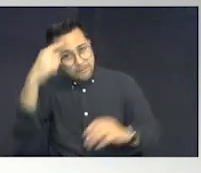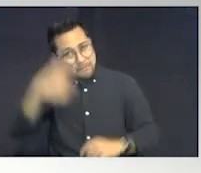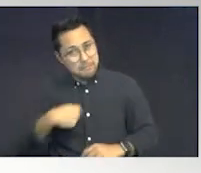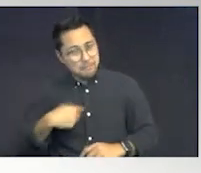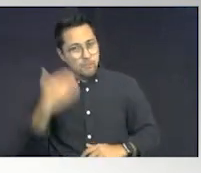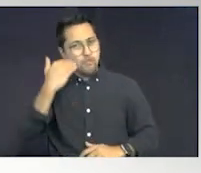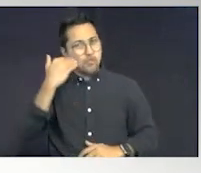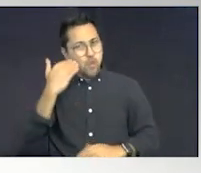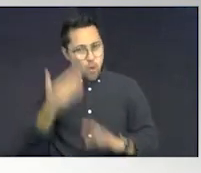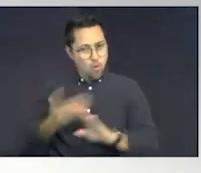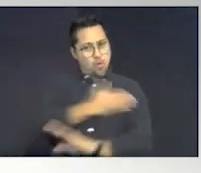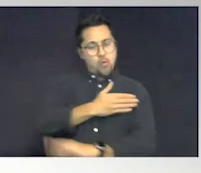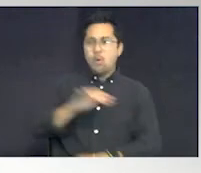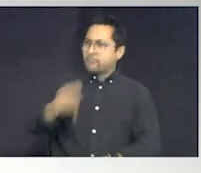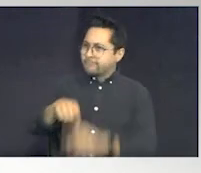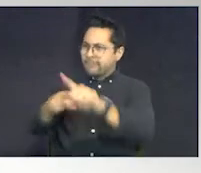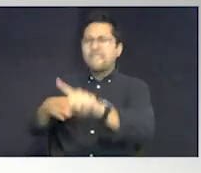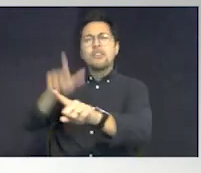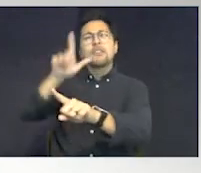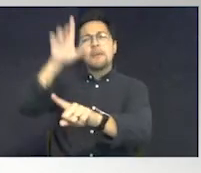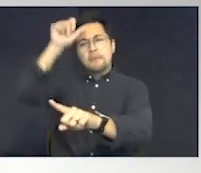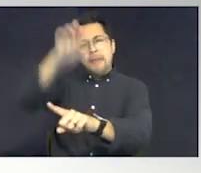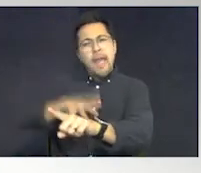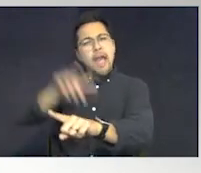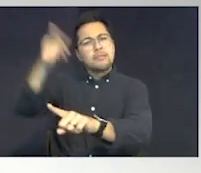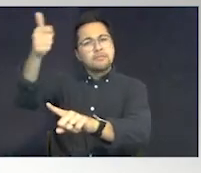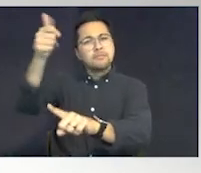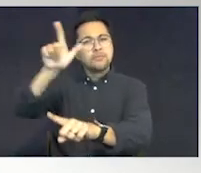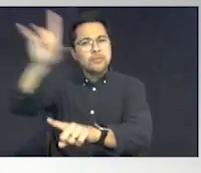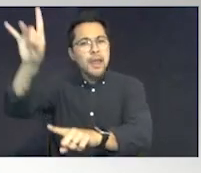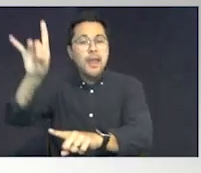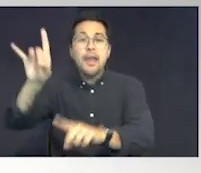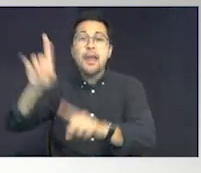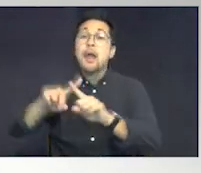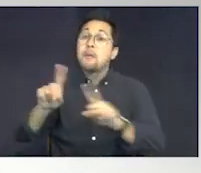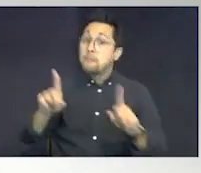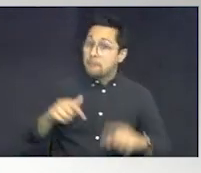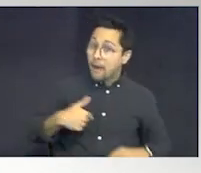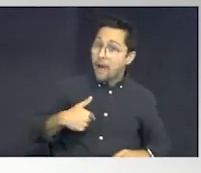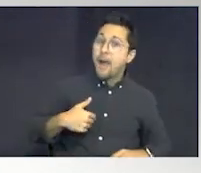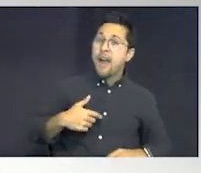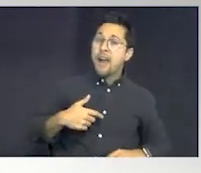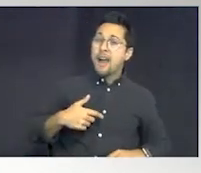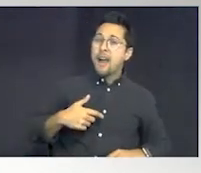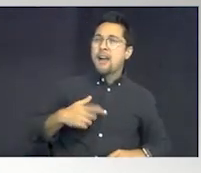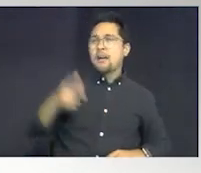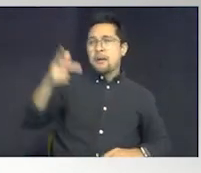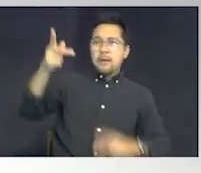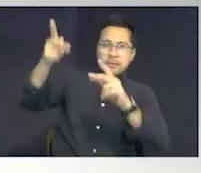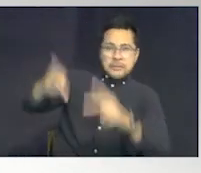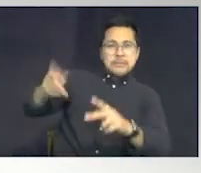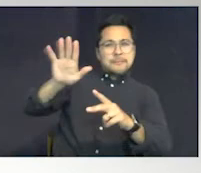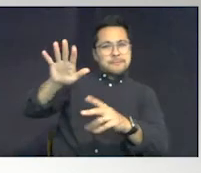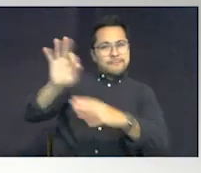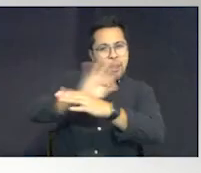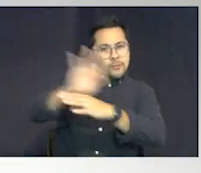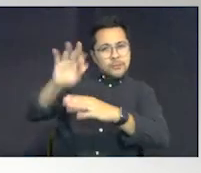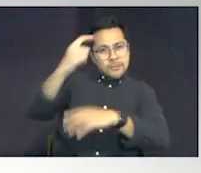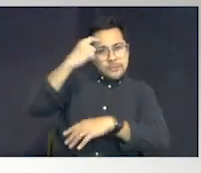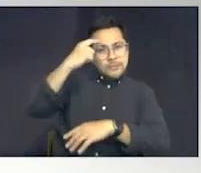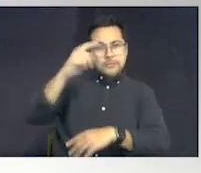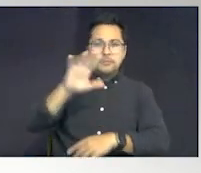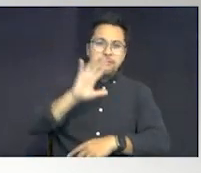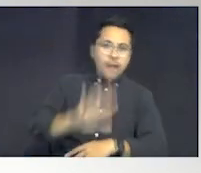a 28-year-old man. But I am dealing with a five to seven-year-old cognitive person. I will